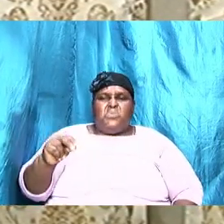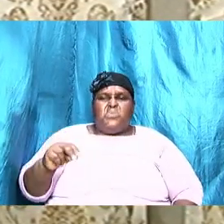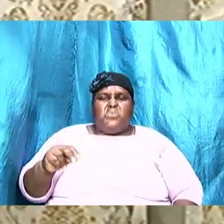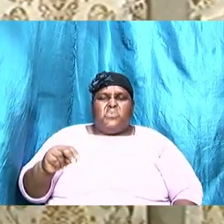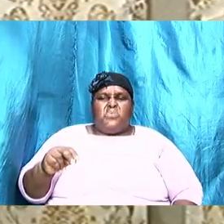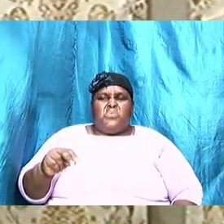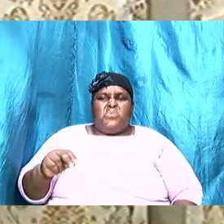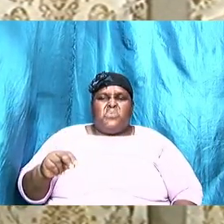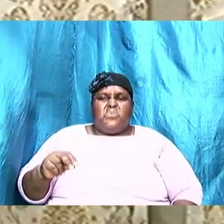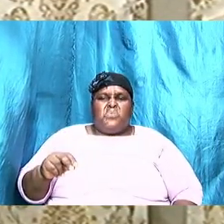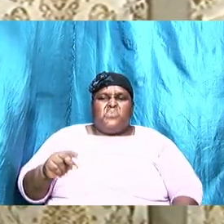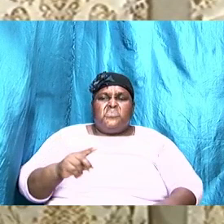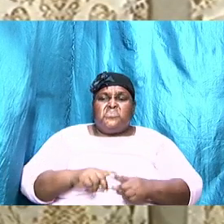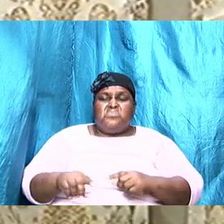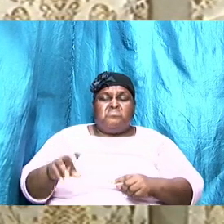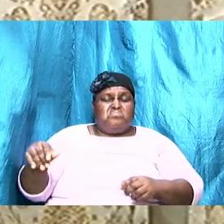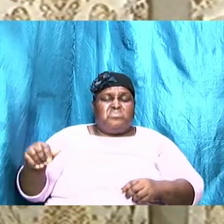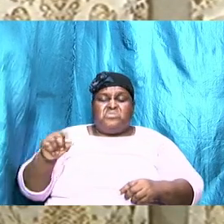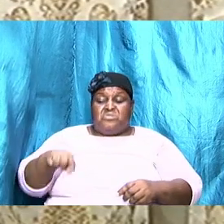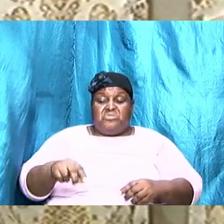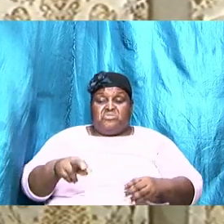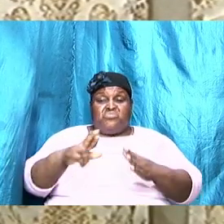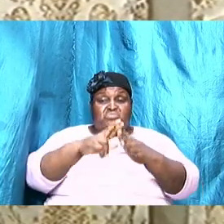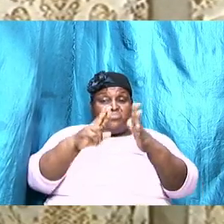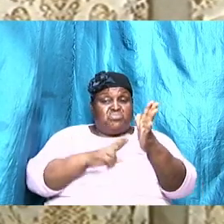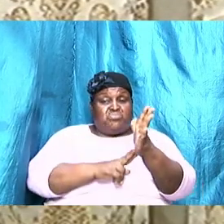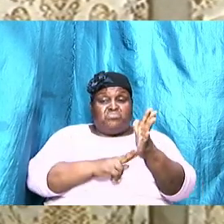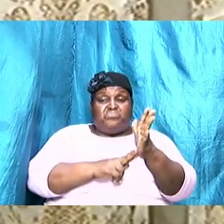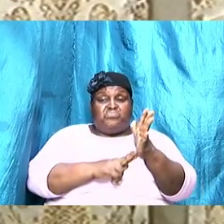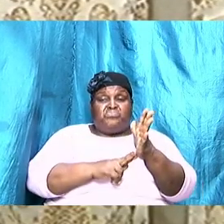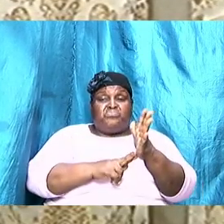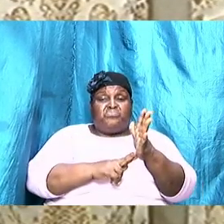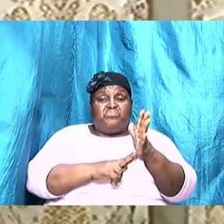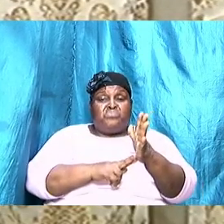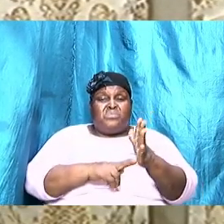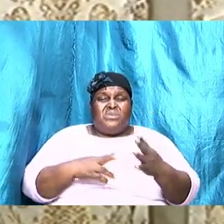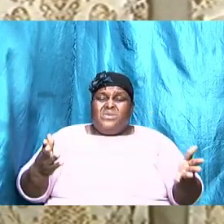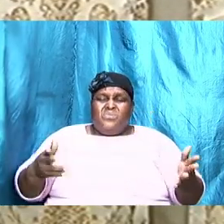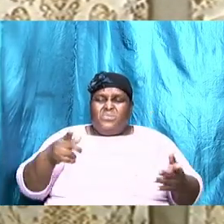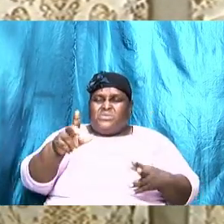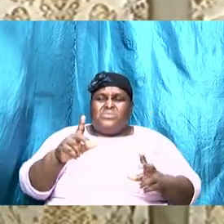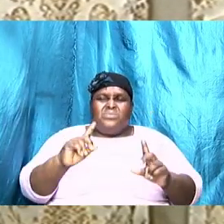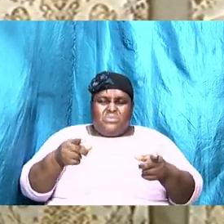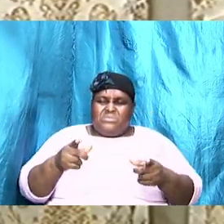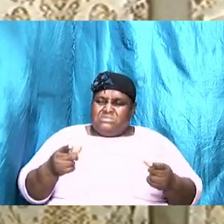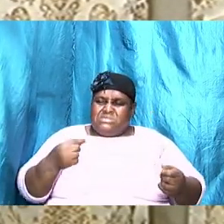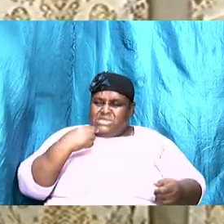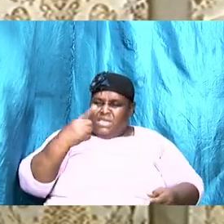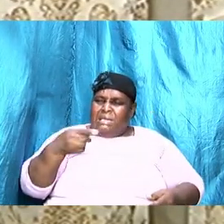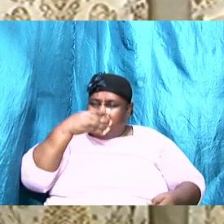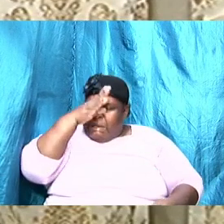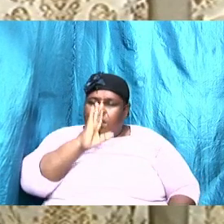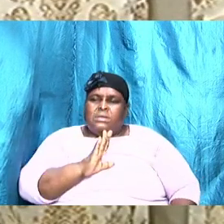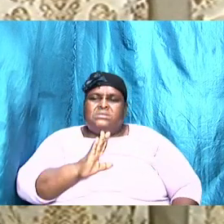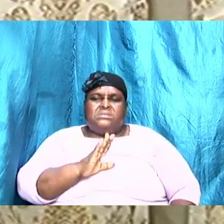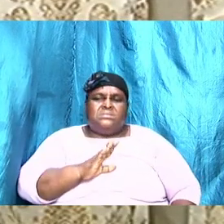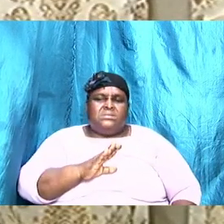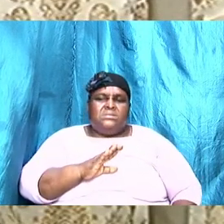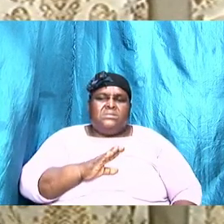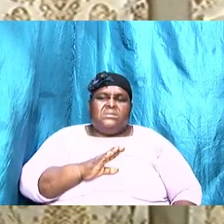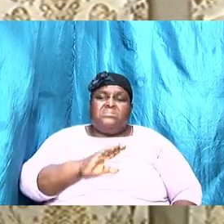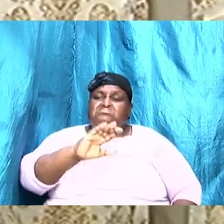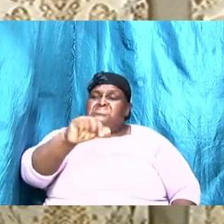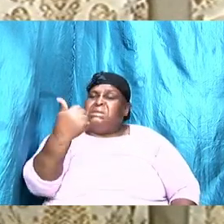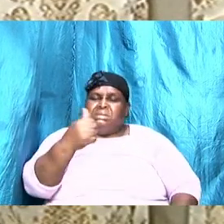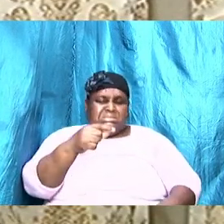to this rule there are none what are you going to say God is 10